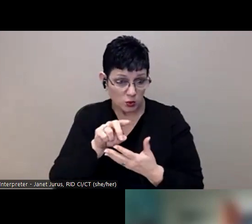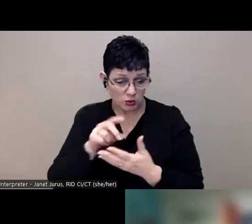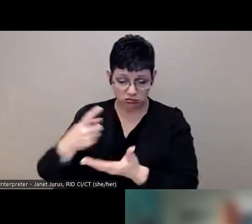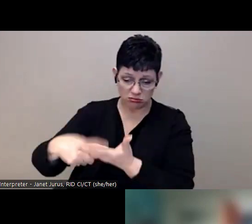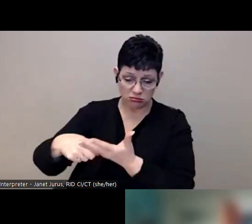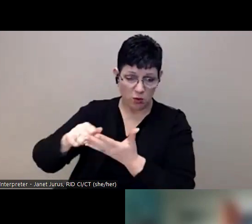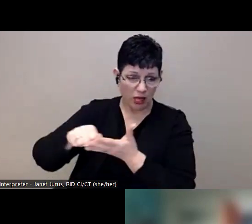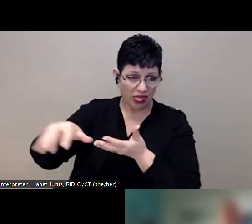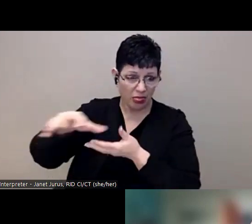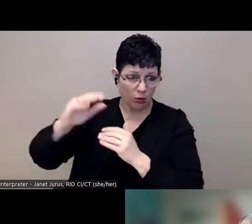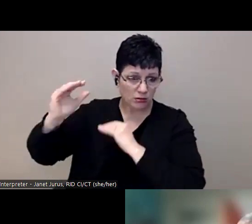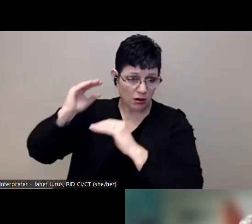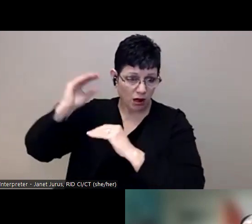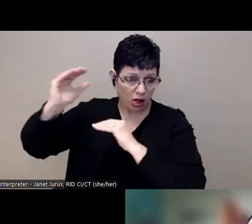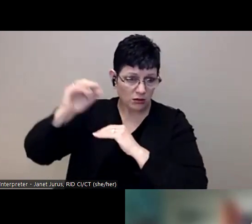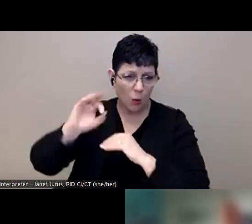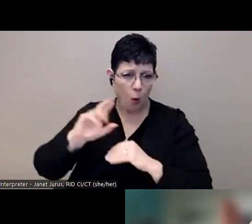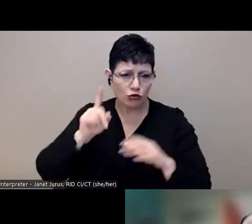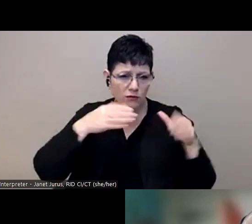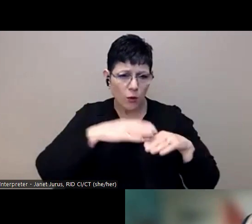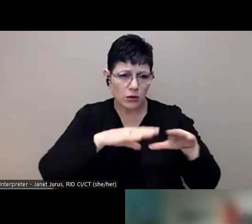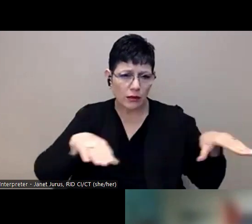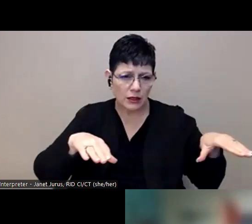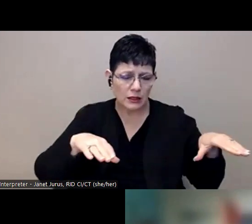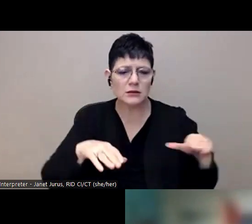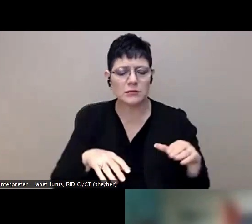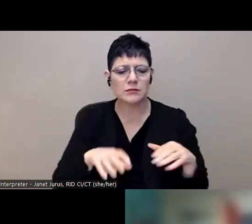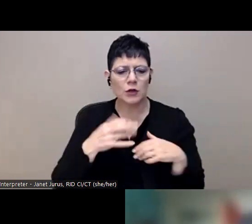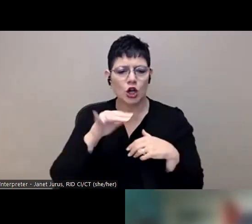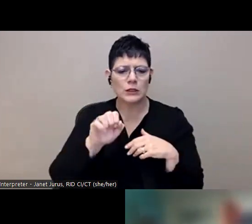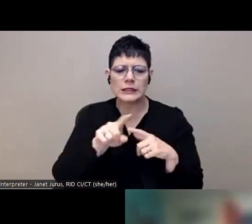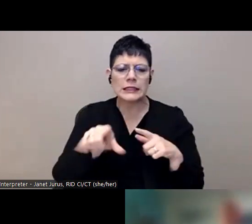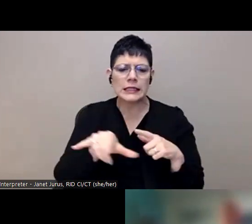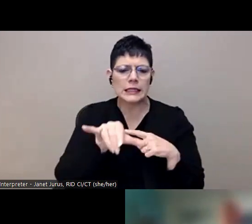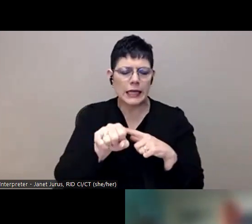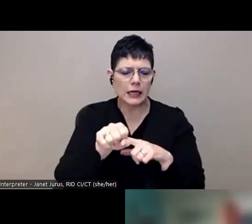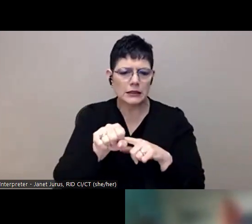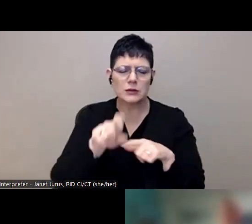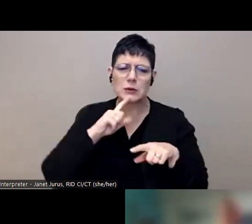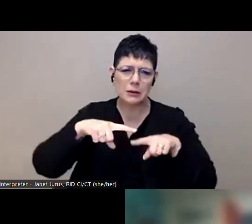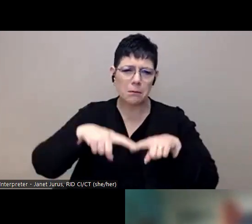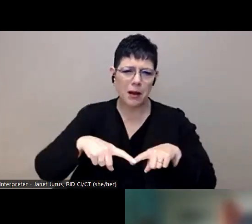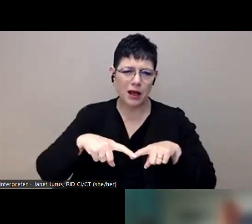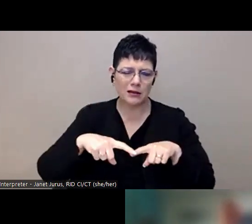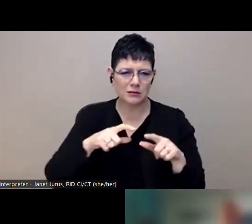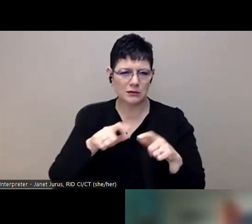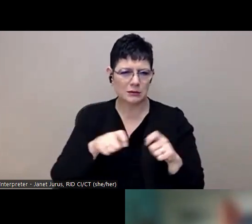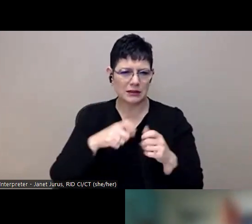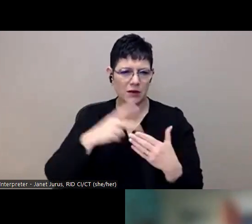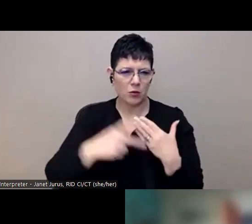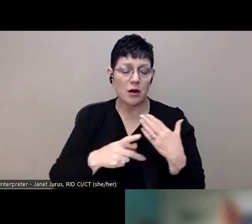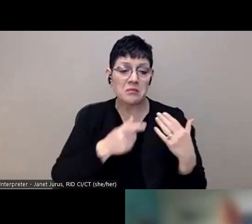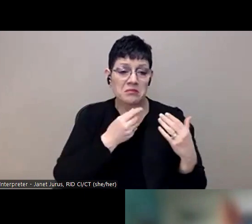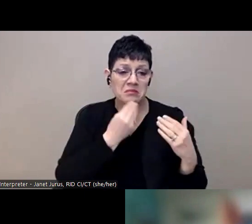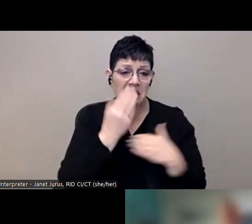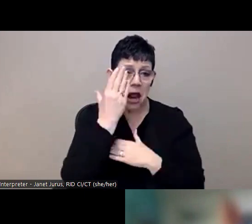in those areas? Um, yes. And some of it depends on the program. Um, when we do lunch groups,